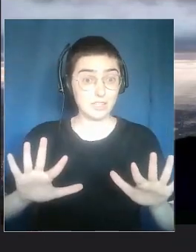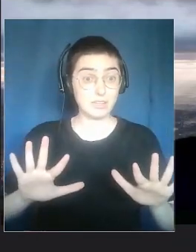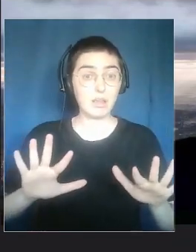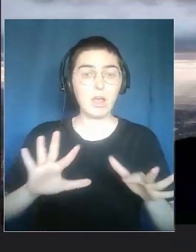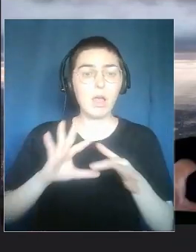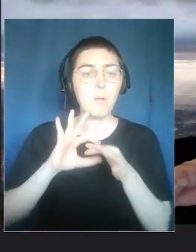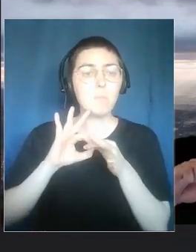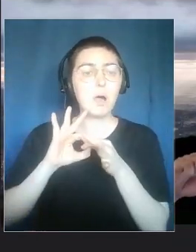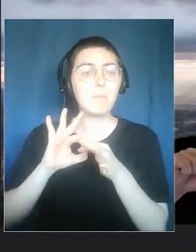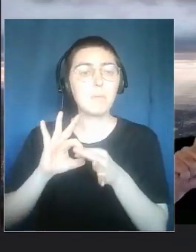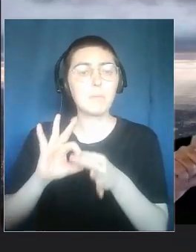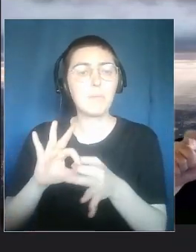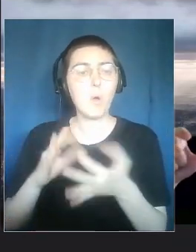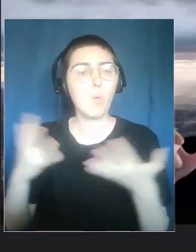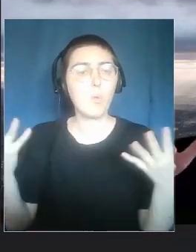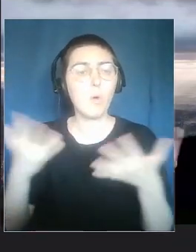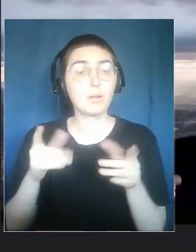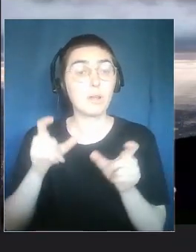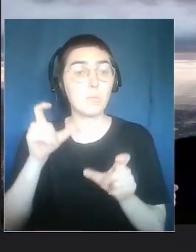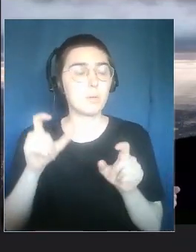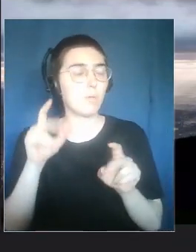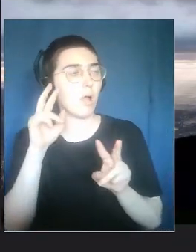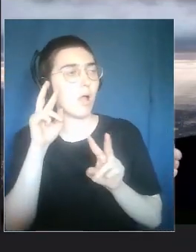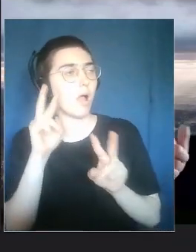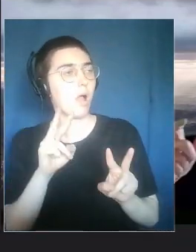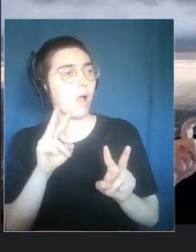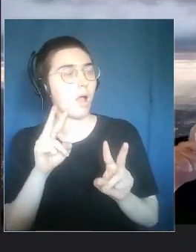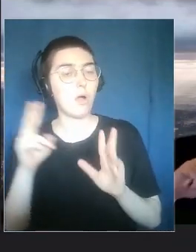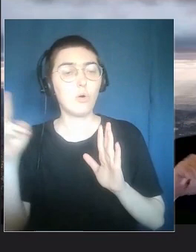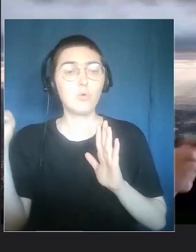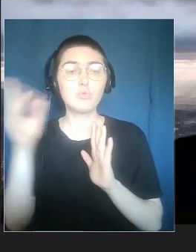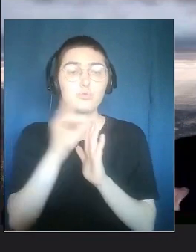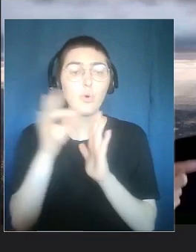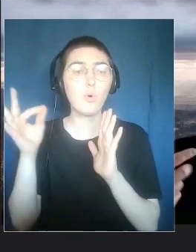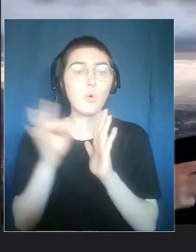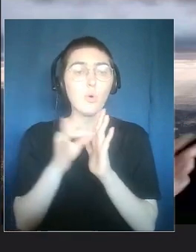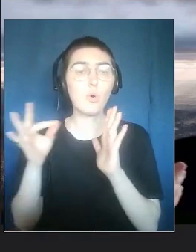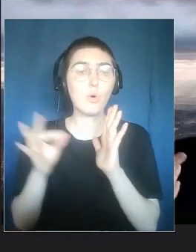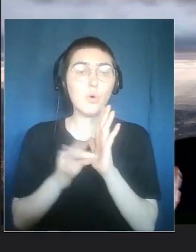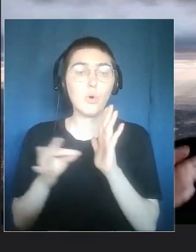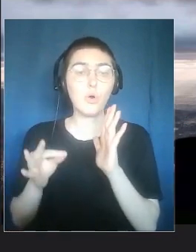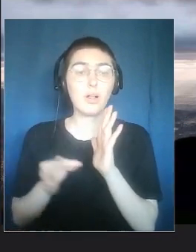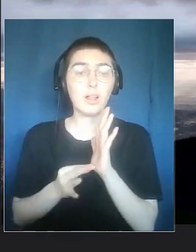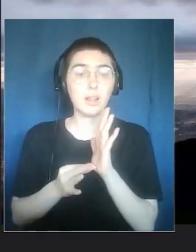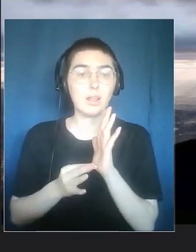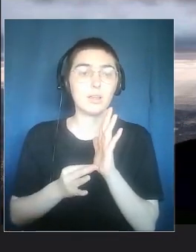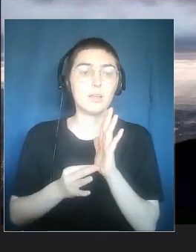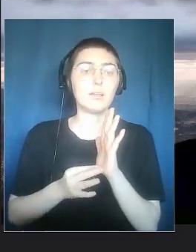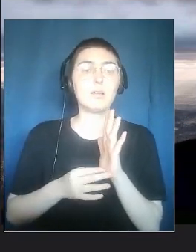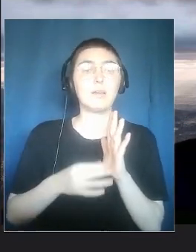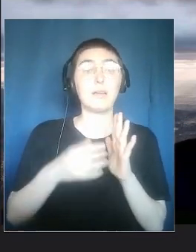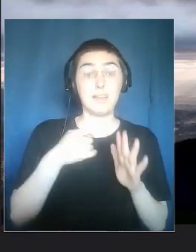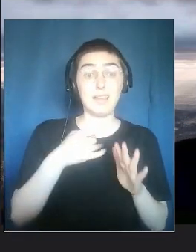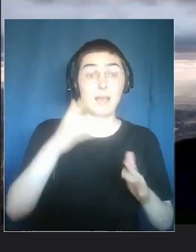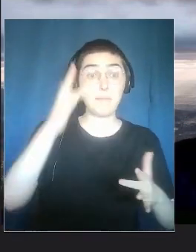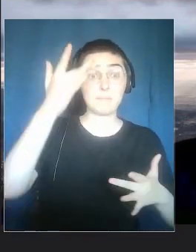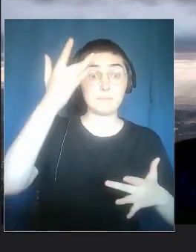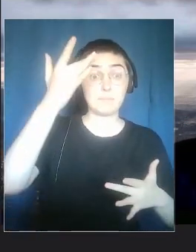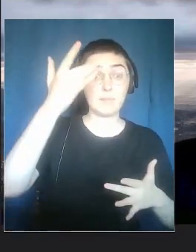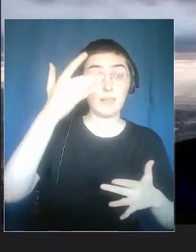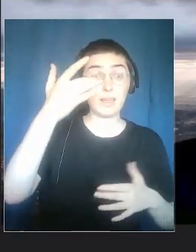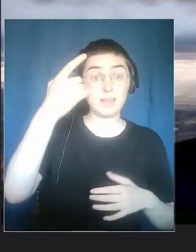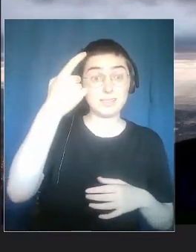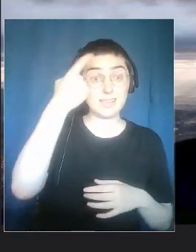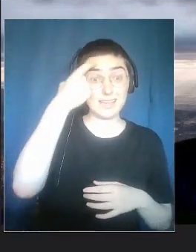This action, this process was integrated in a more complex series of action and led to a change of